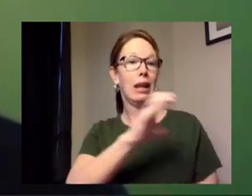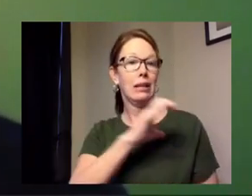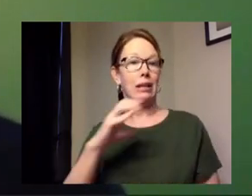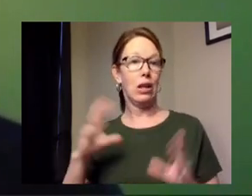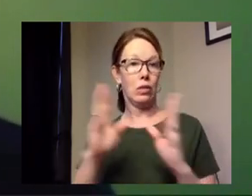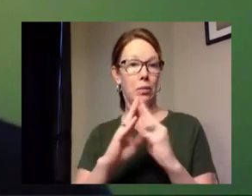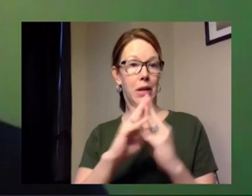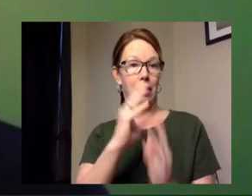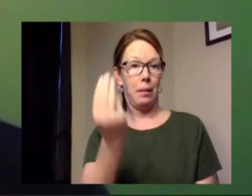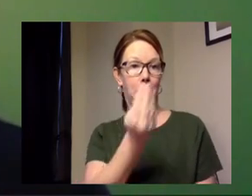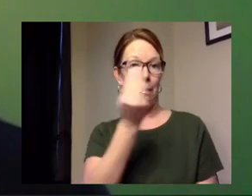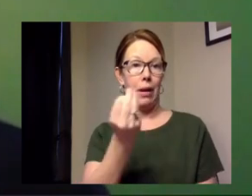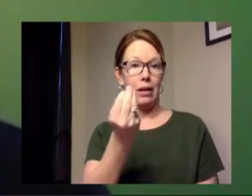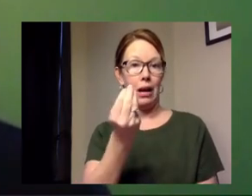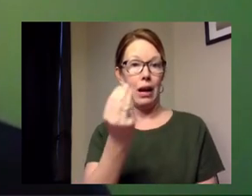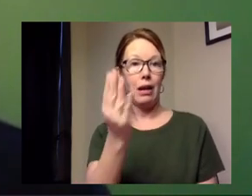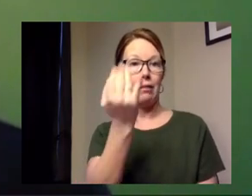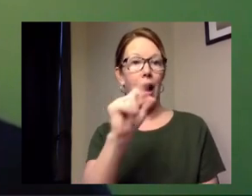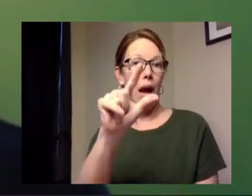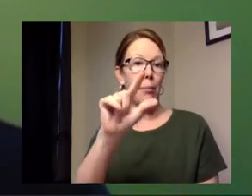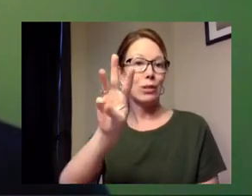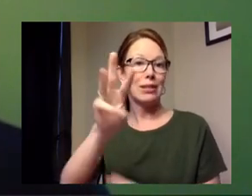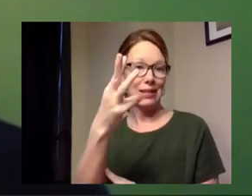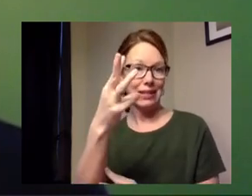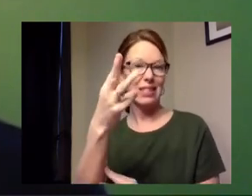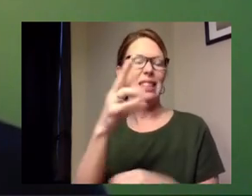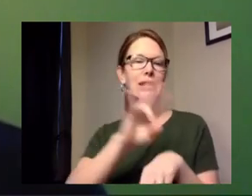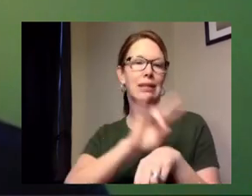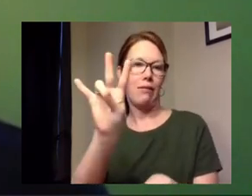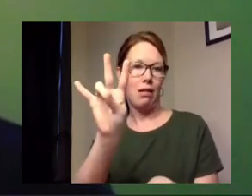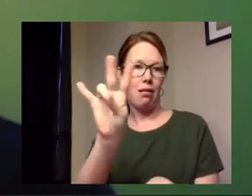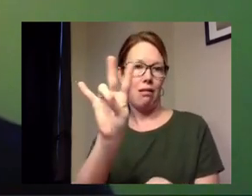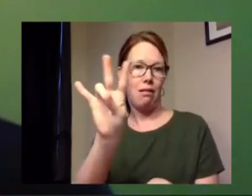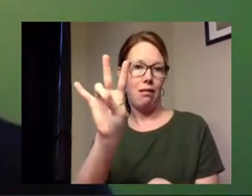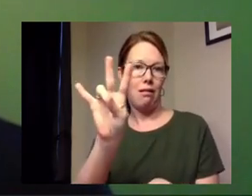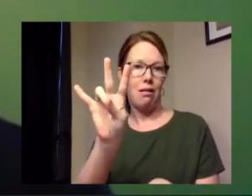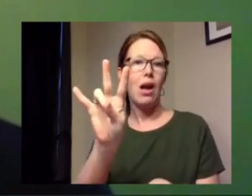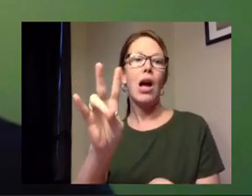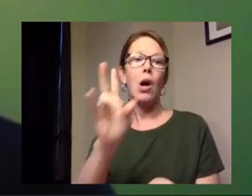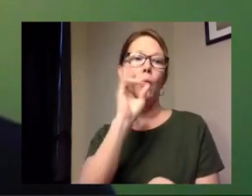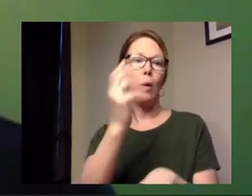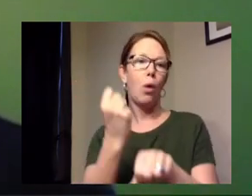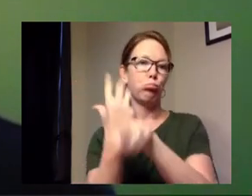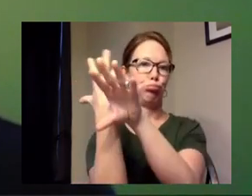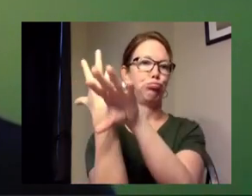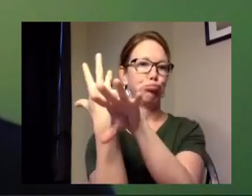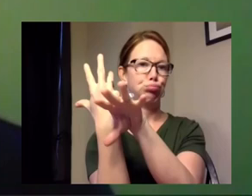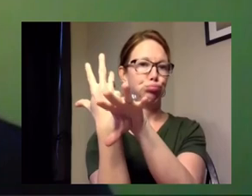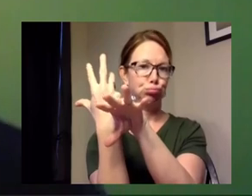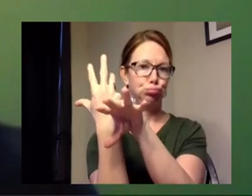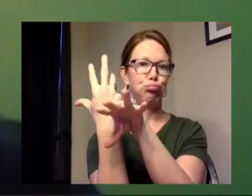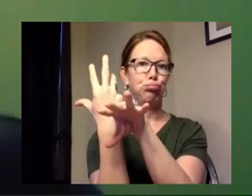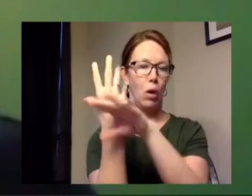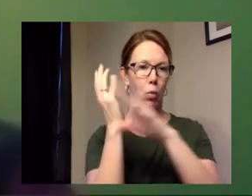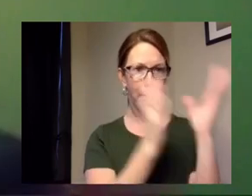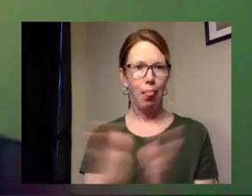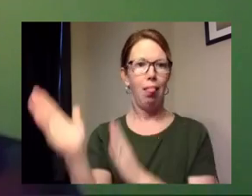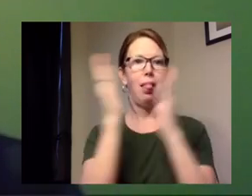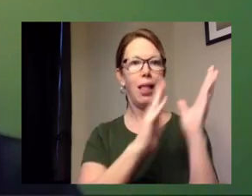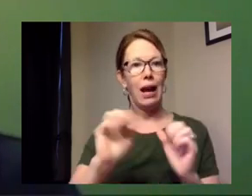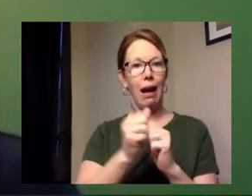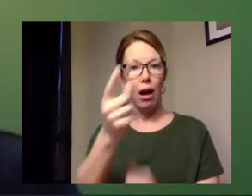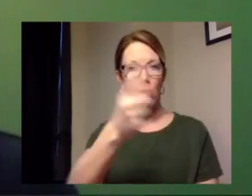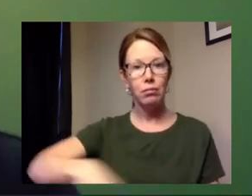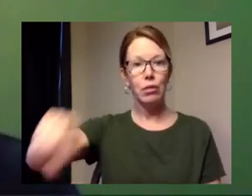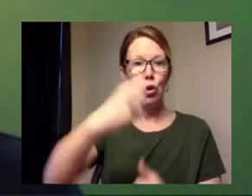monday april 6th at 7 pm and we will be meeting via technology and we're actively planning ways for you to